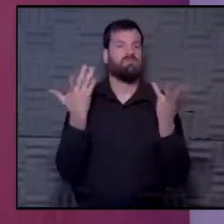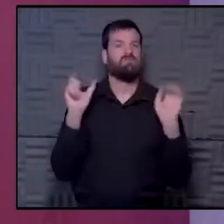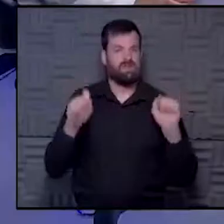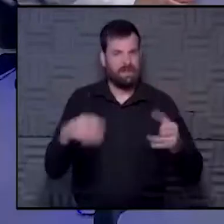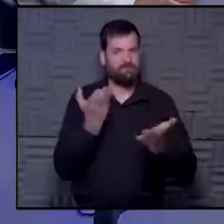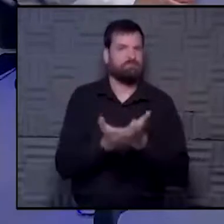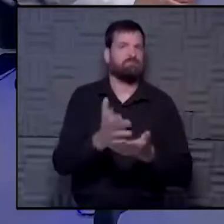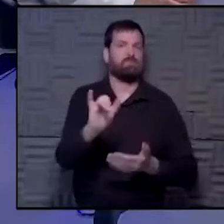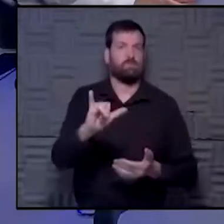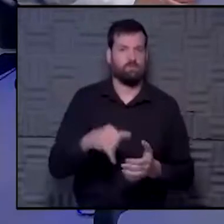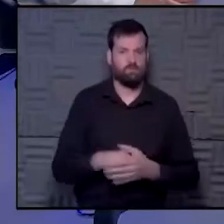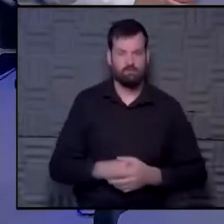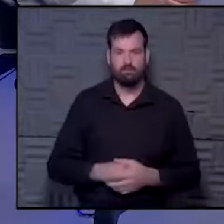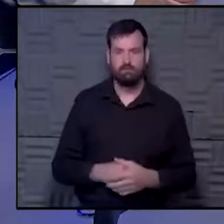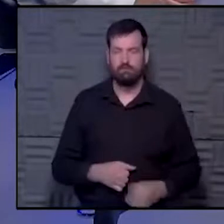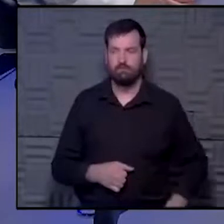as well.